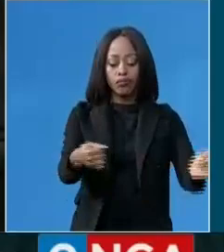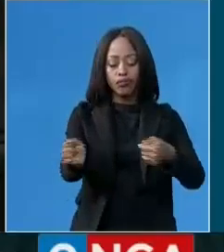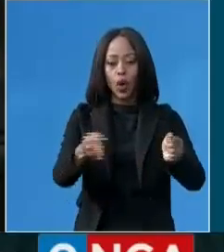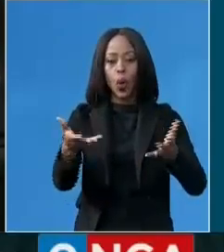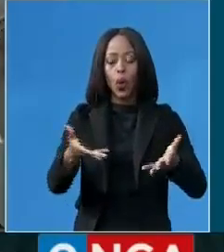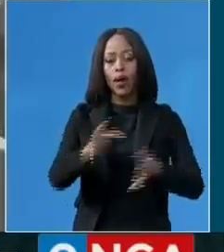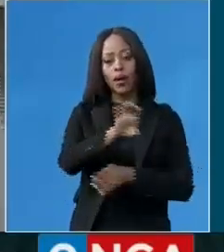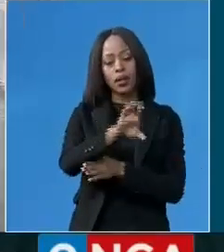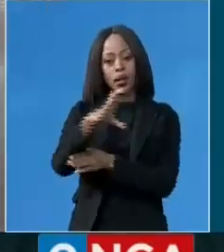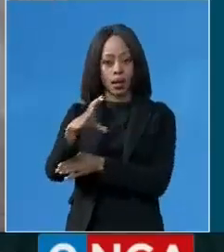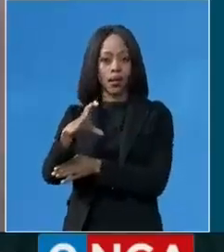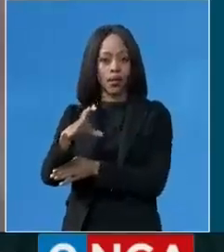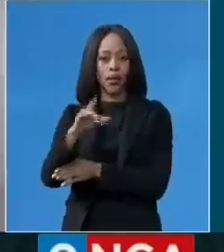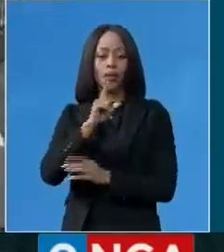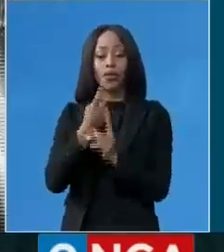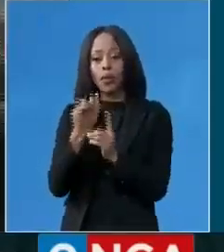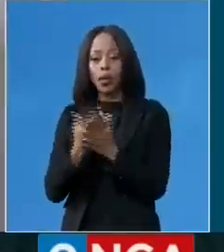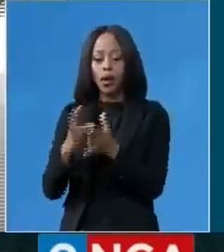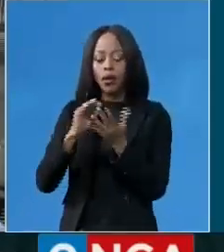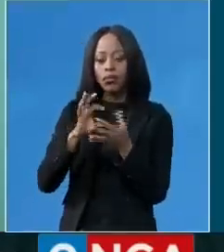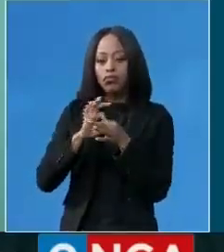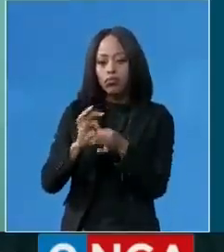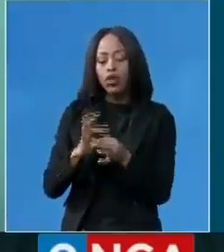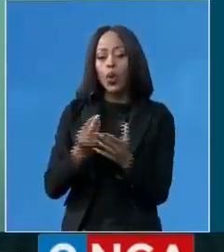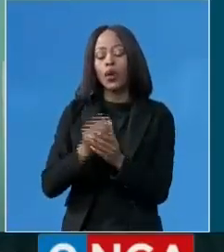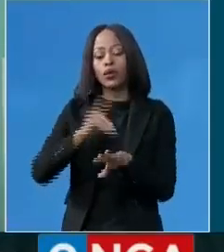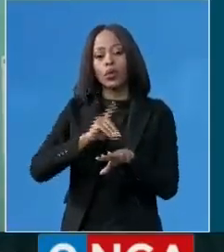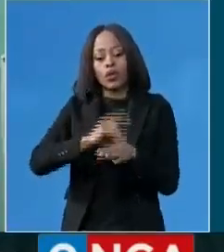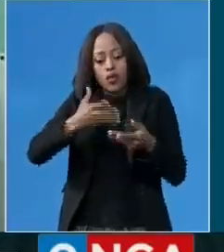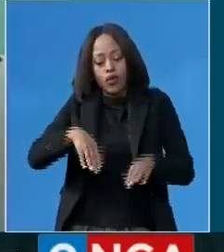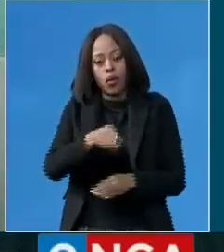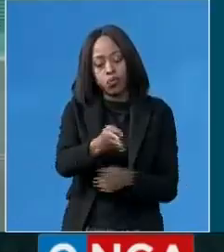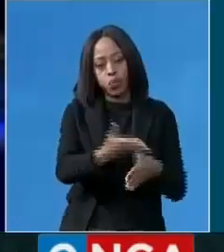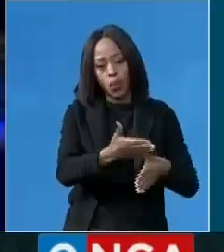the Eastern Cape to work with local doctors already in the field. Thank you. you.